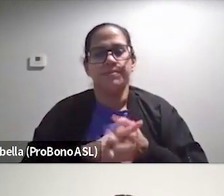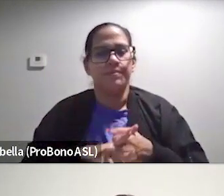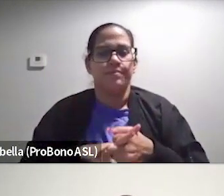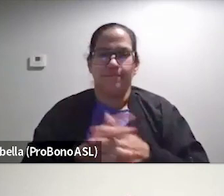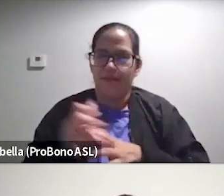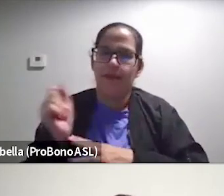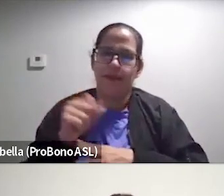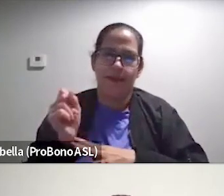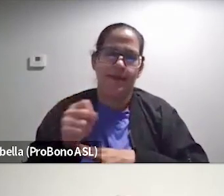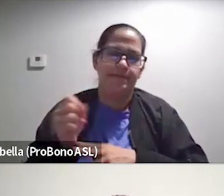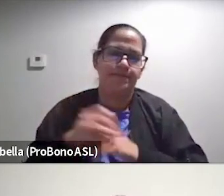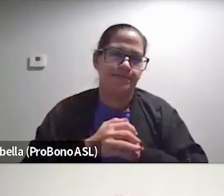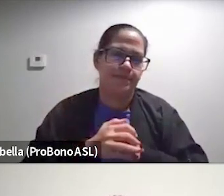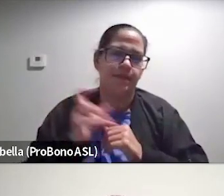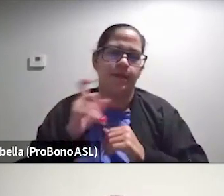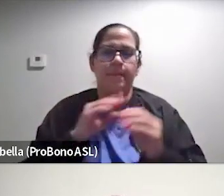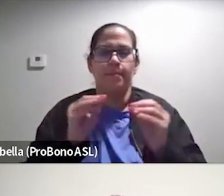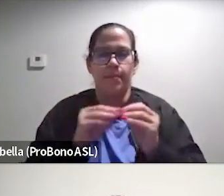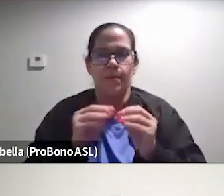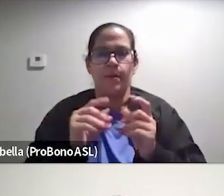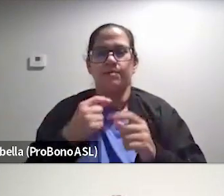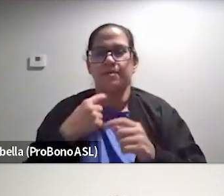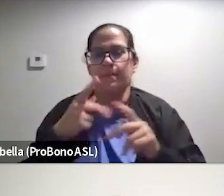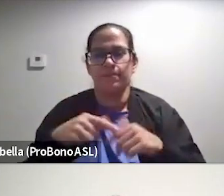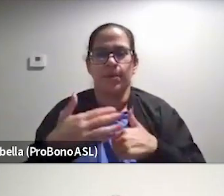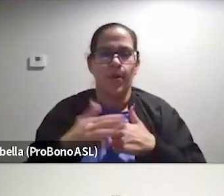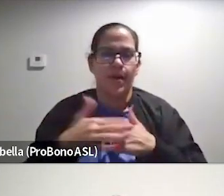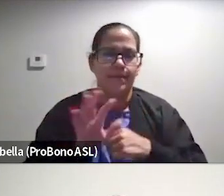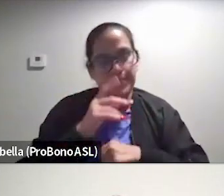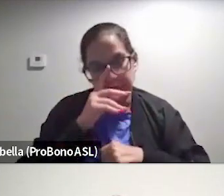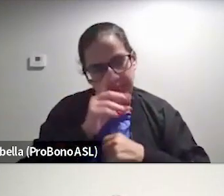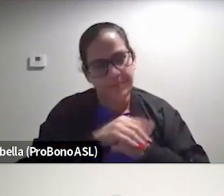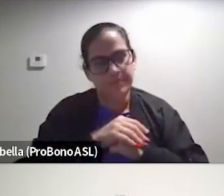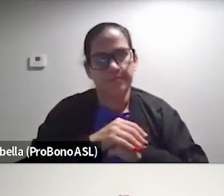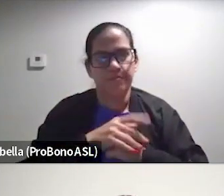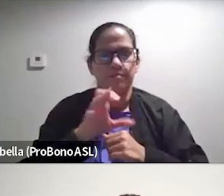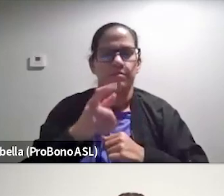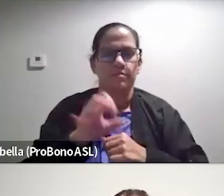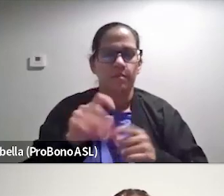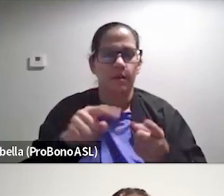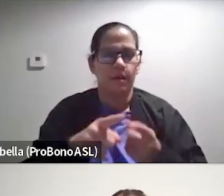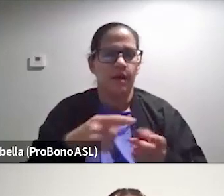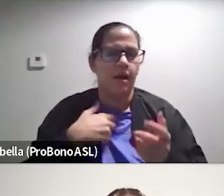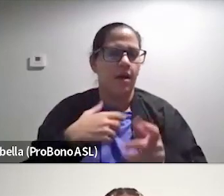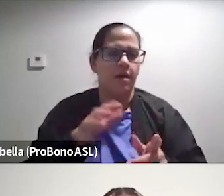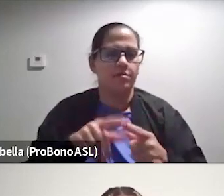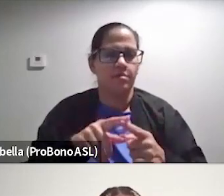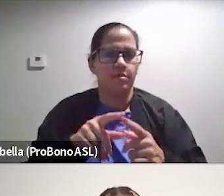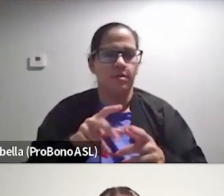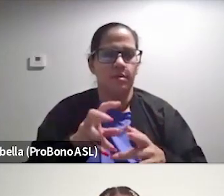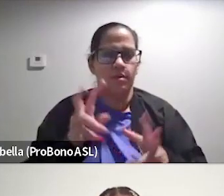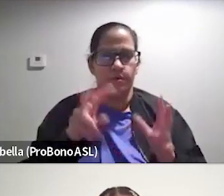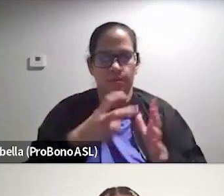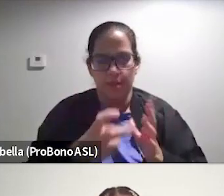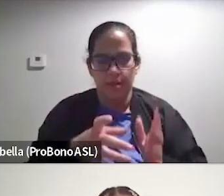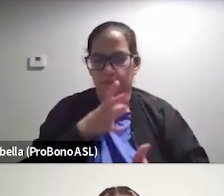So there should be more of telling people to go away. Chef, what about you? Are you, I don't, I don't want to pigeonhole you as a